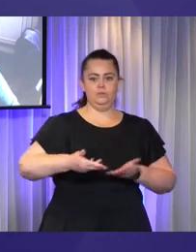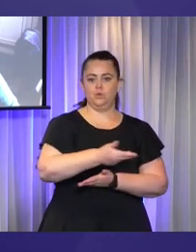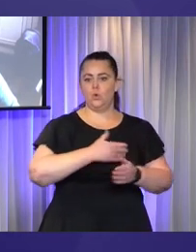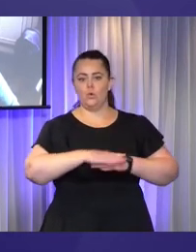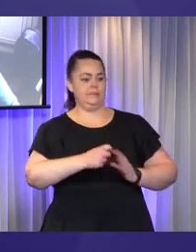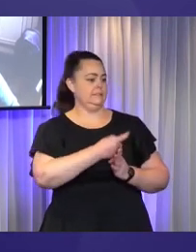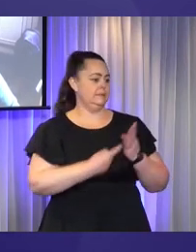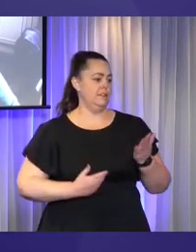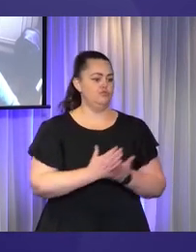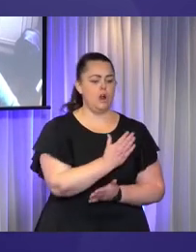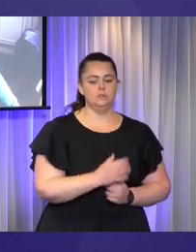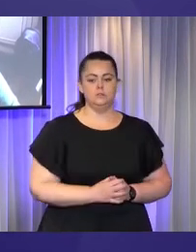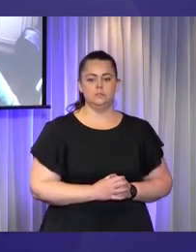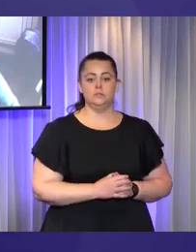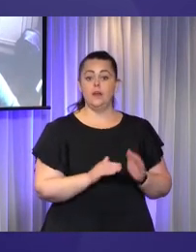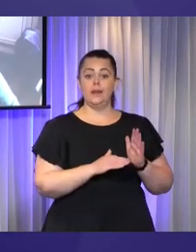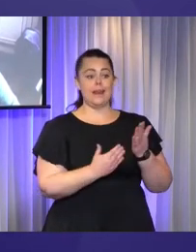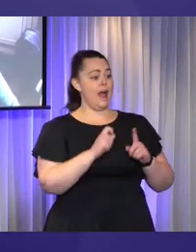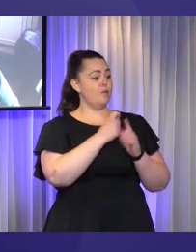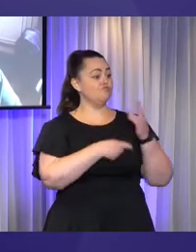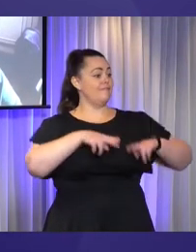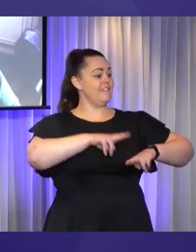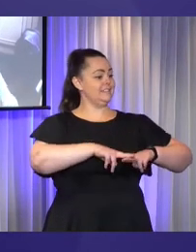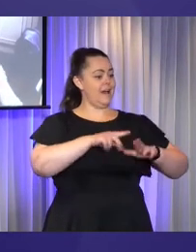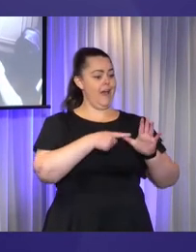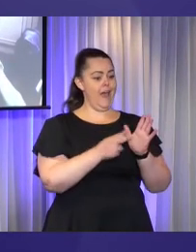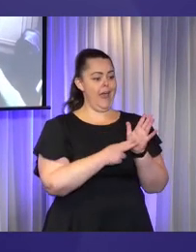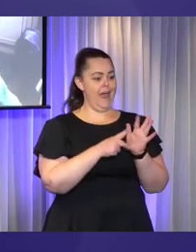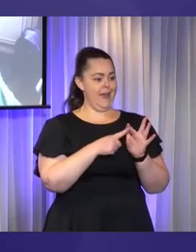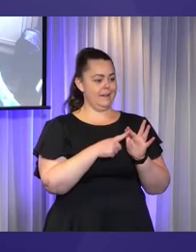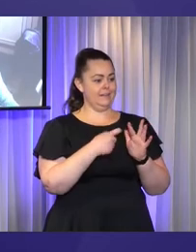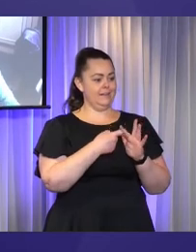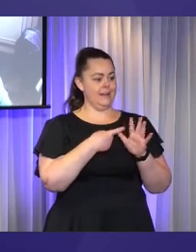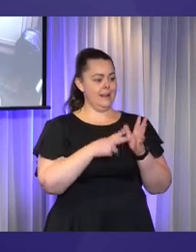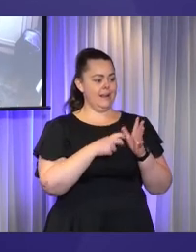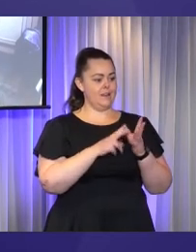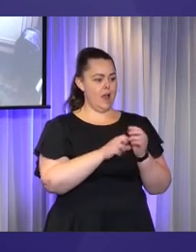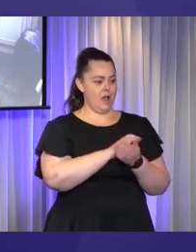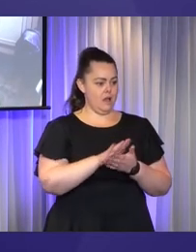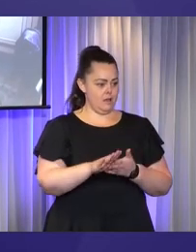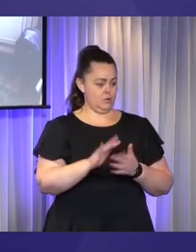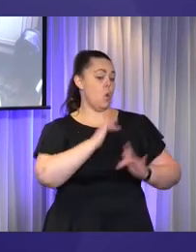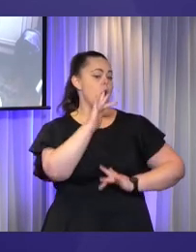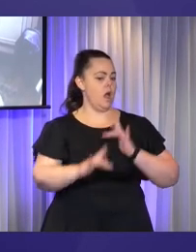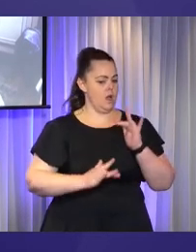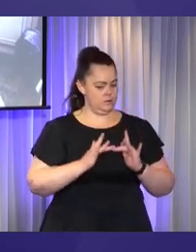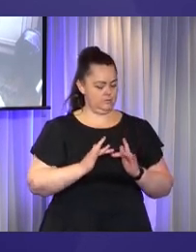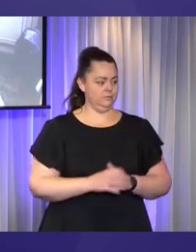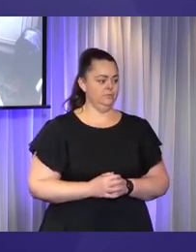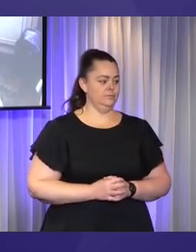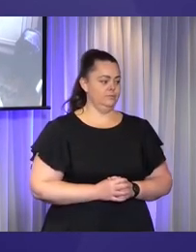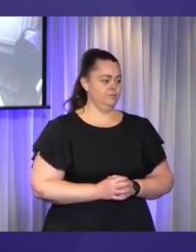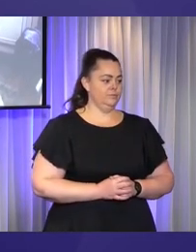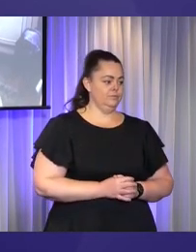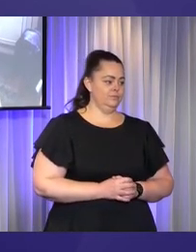I might then go to Professor Anne Kavanagh, who's online, who will kindly present for us. Thanks, Anne. Thanks a lot.